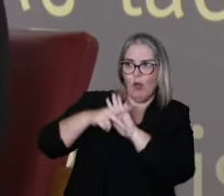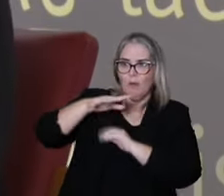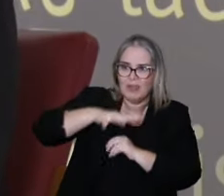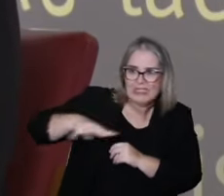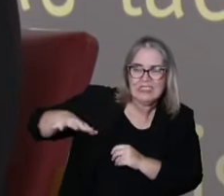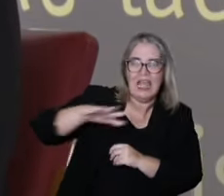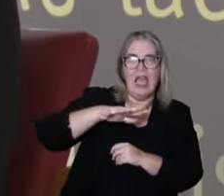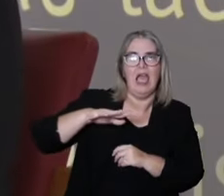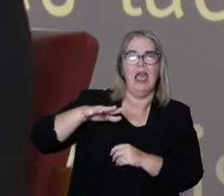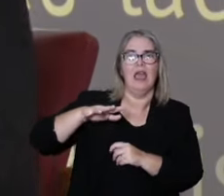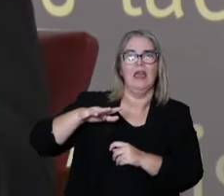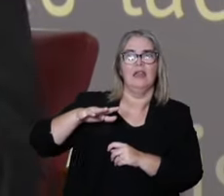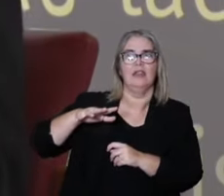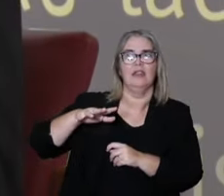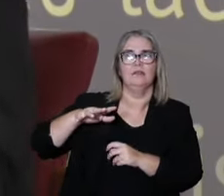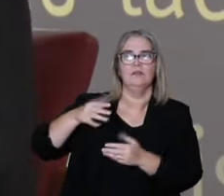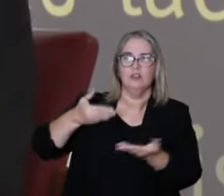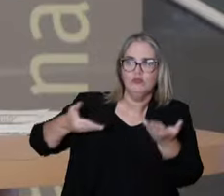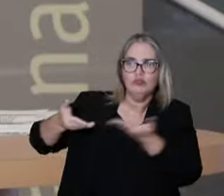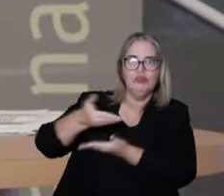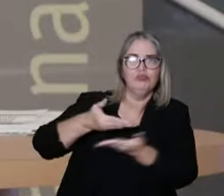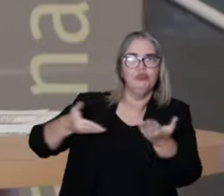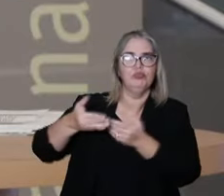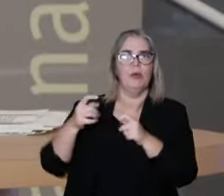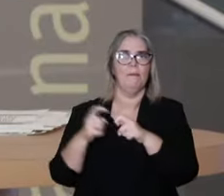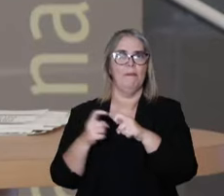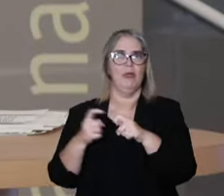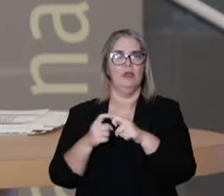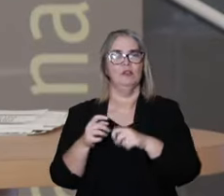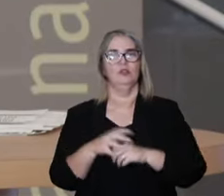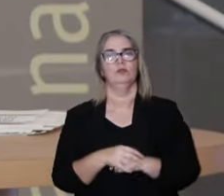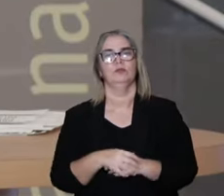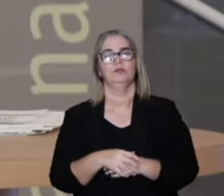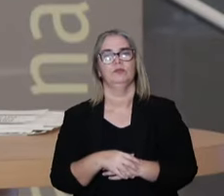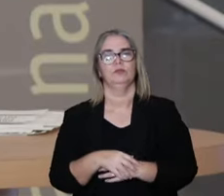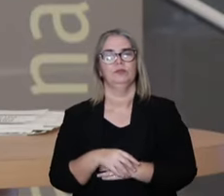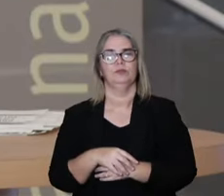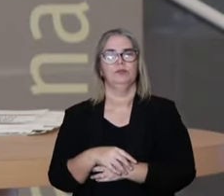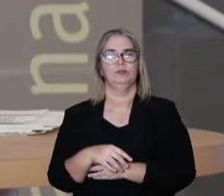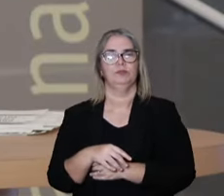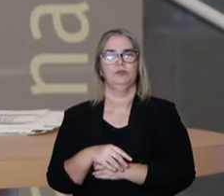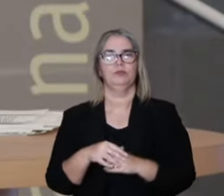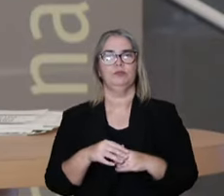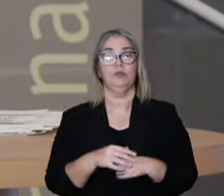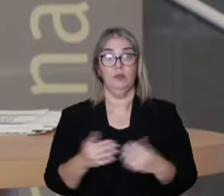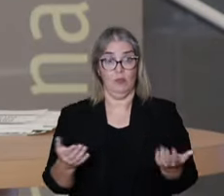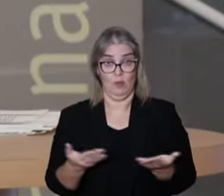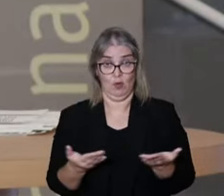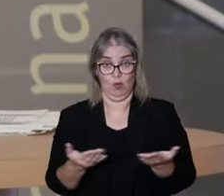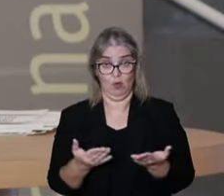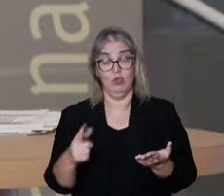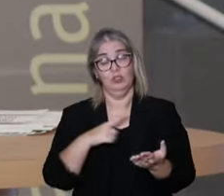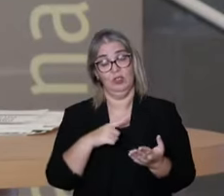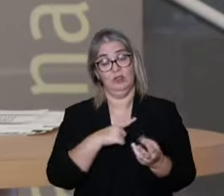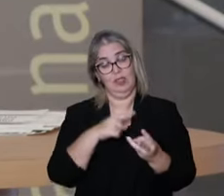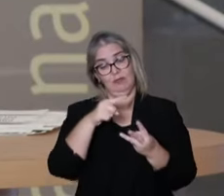syntax that comes from the syncretism in this relation with the Western world.